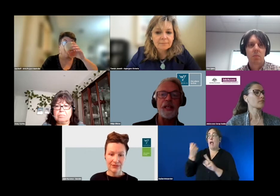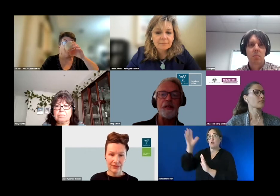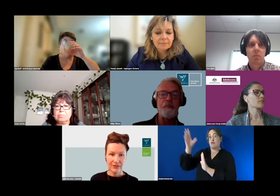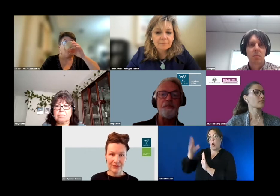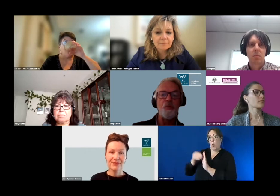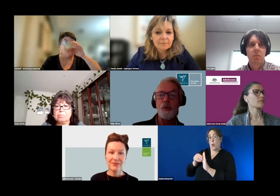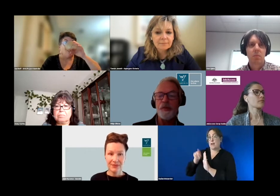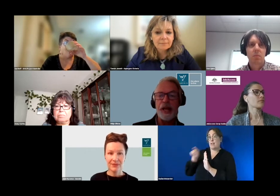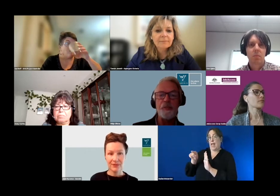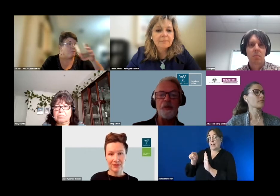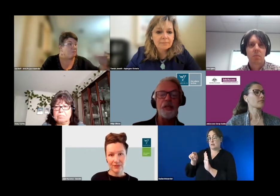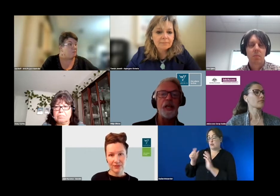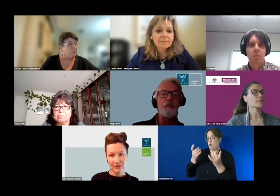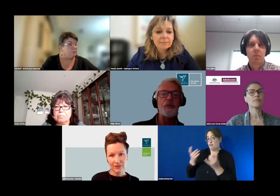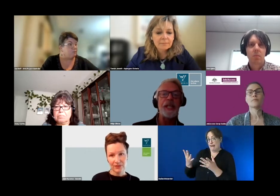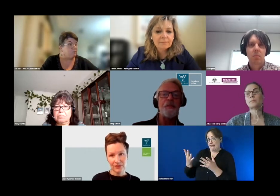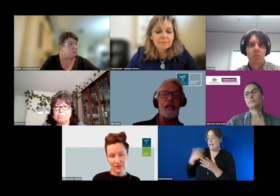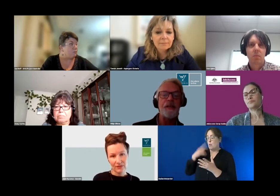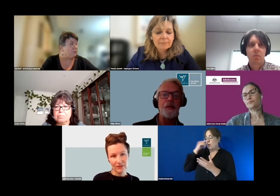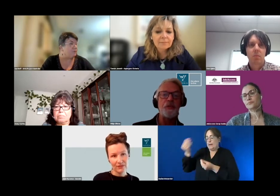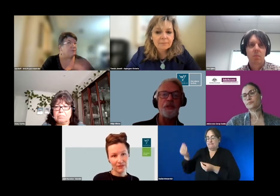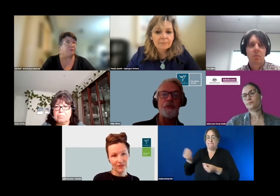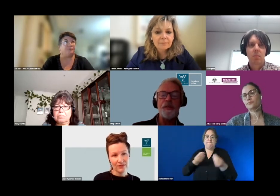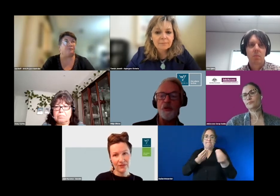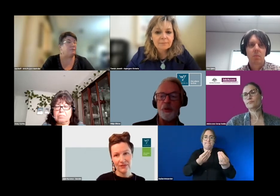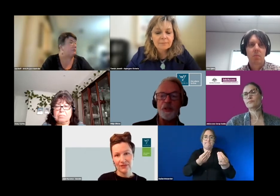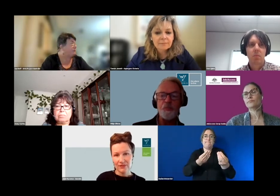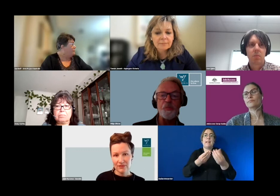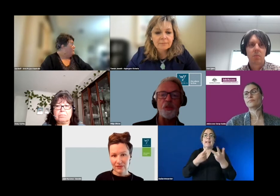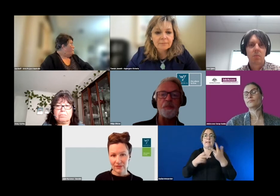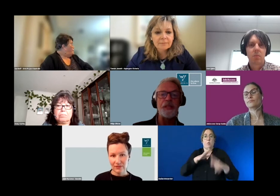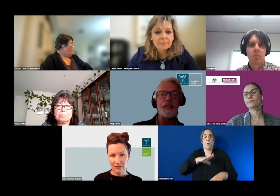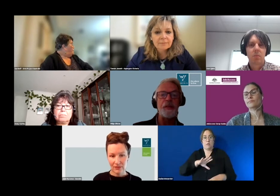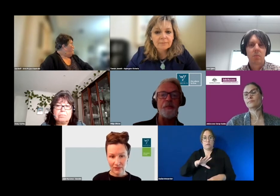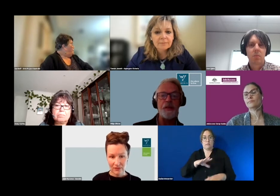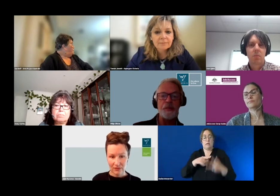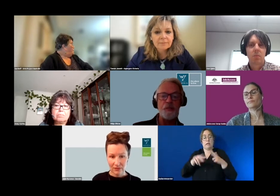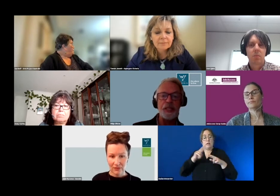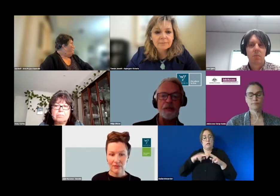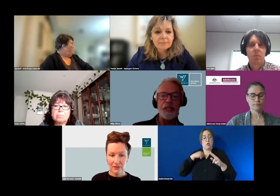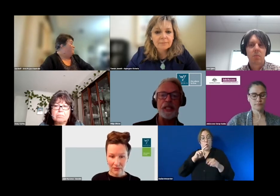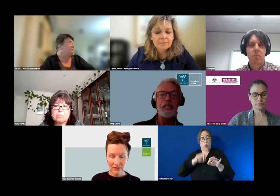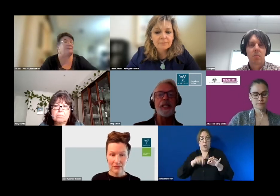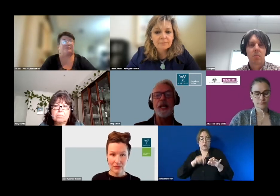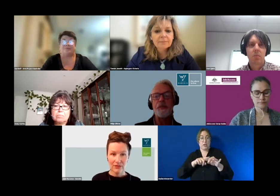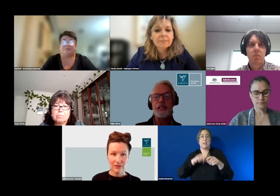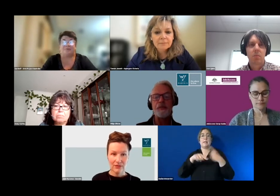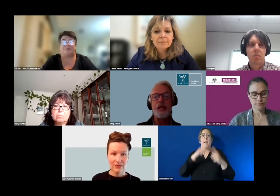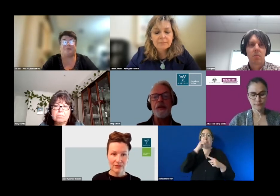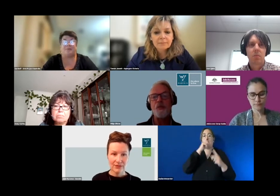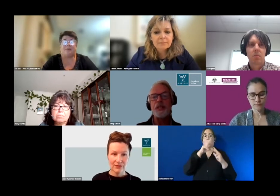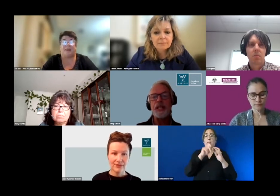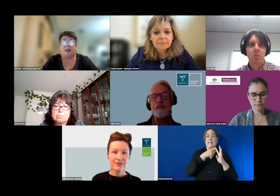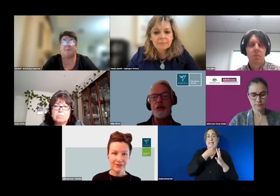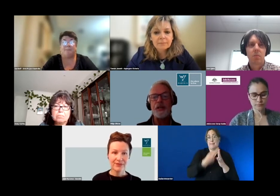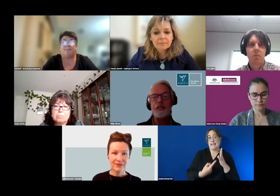that um forum available which we can make available to you if your question was more specifically about people with disability uh please if